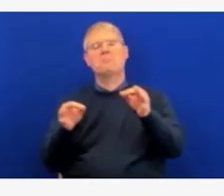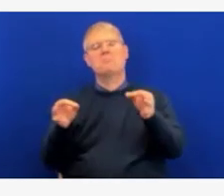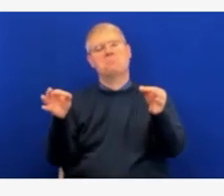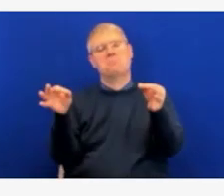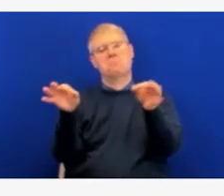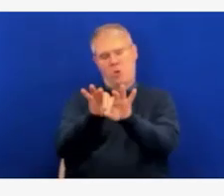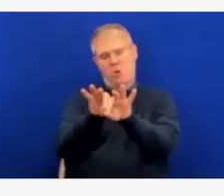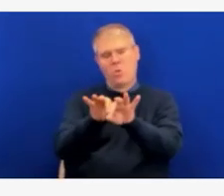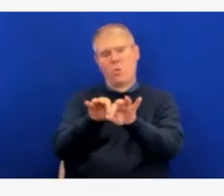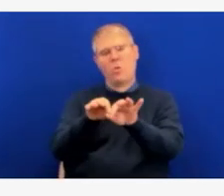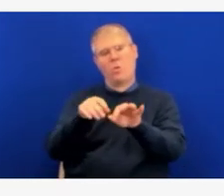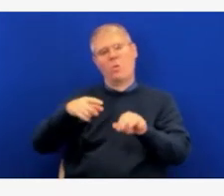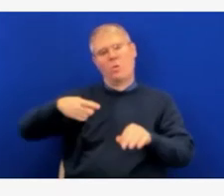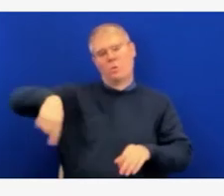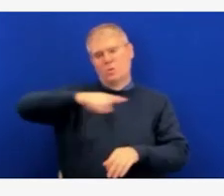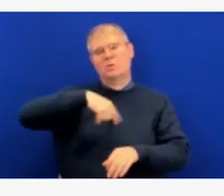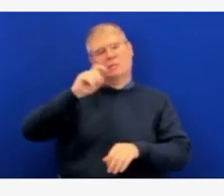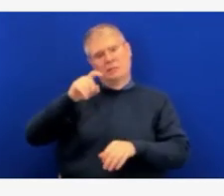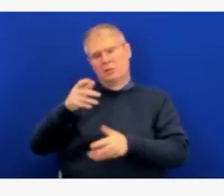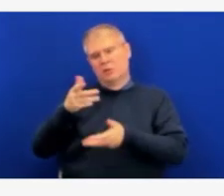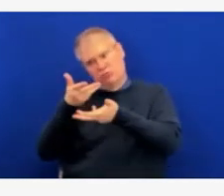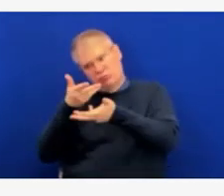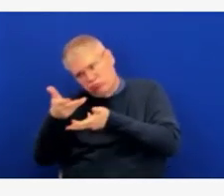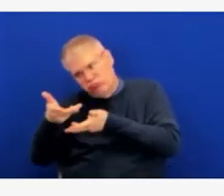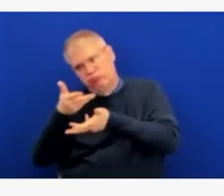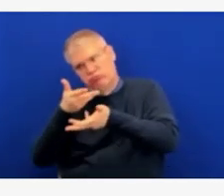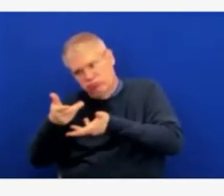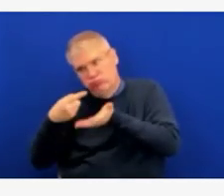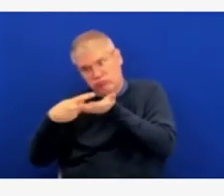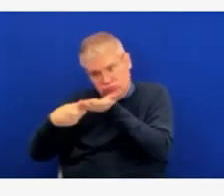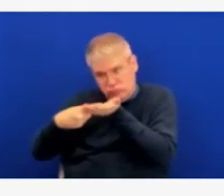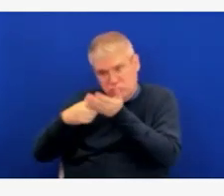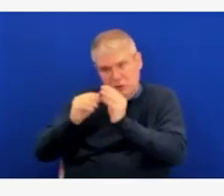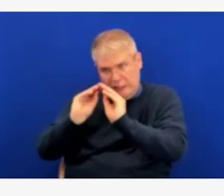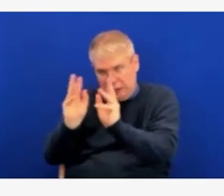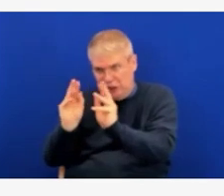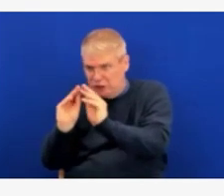All right. Thank you. Our next question is going to come from Audrey Dutton.